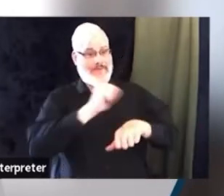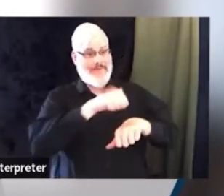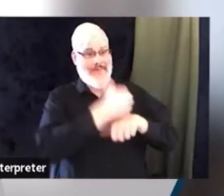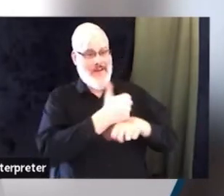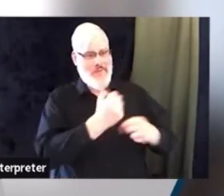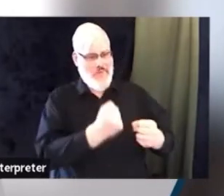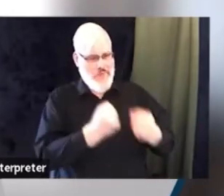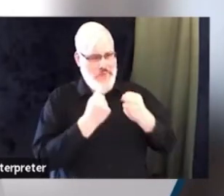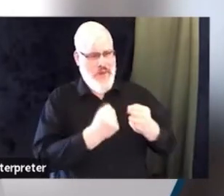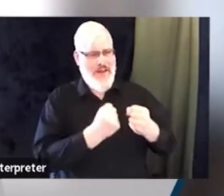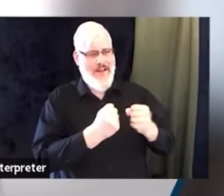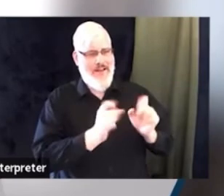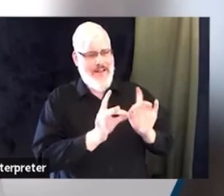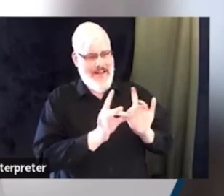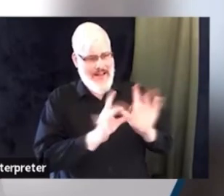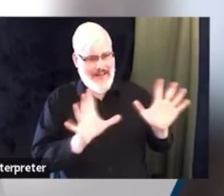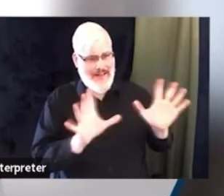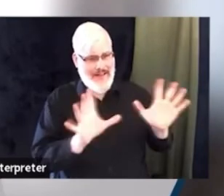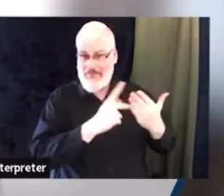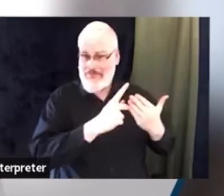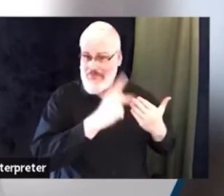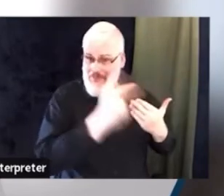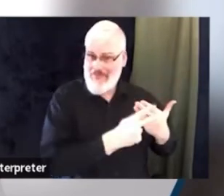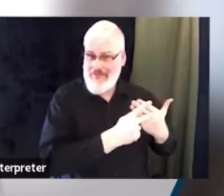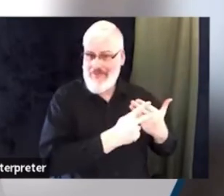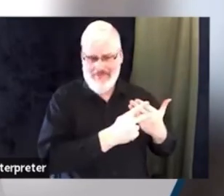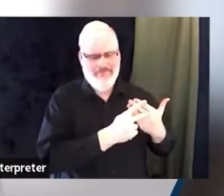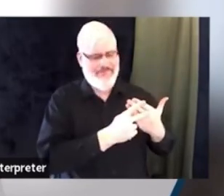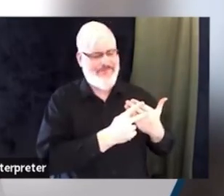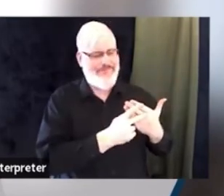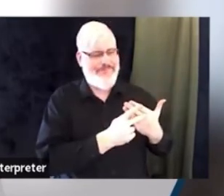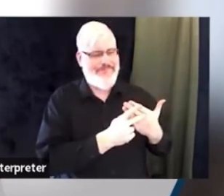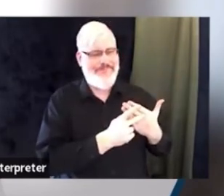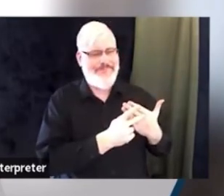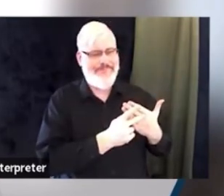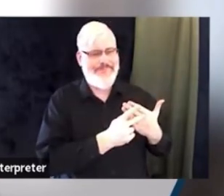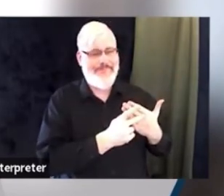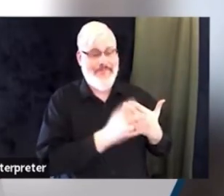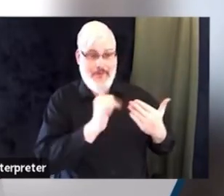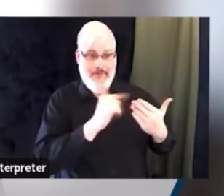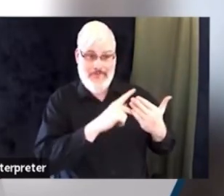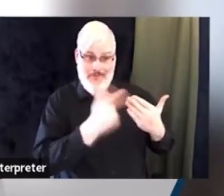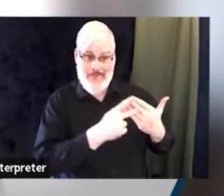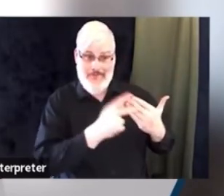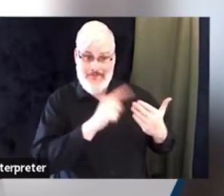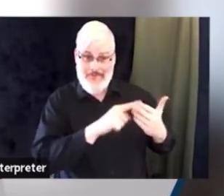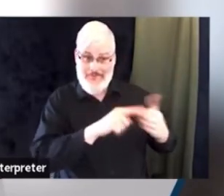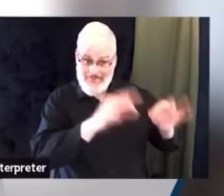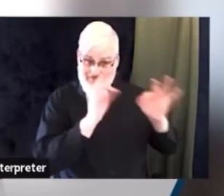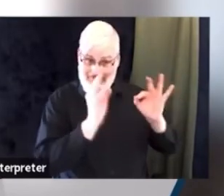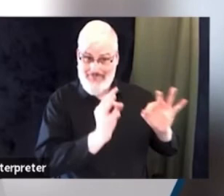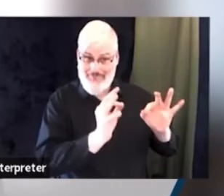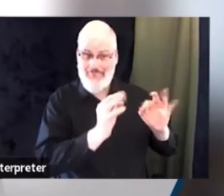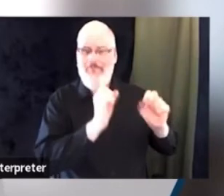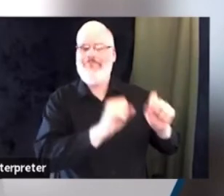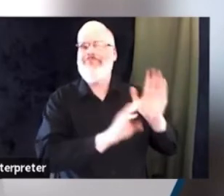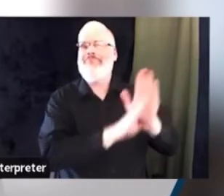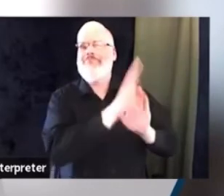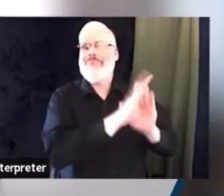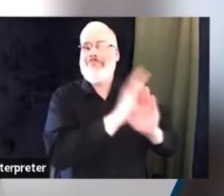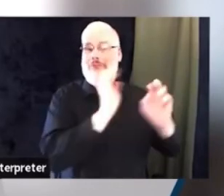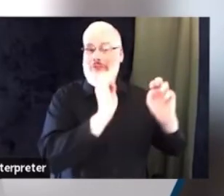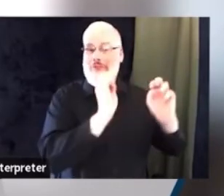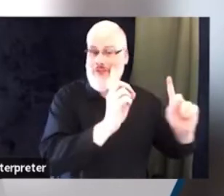and we can develop an educational process for our employees to get there. And I think that sums up